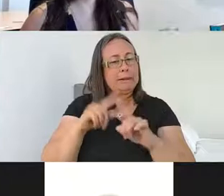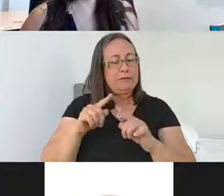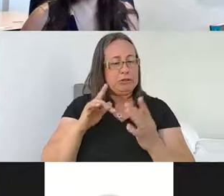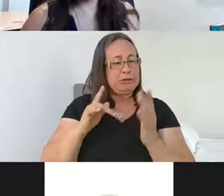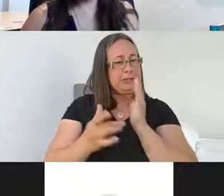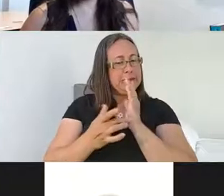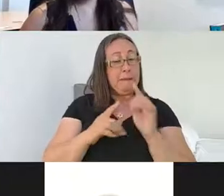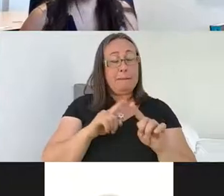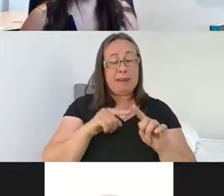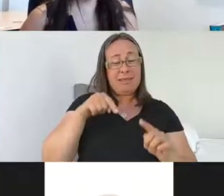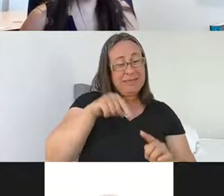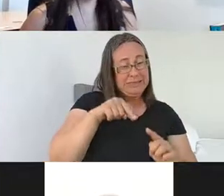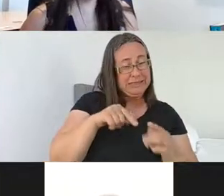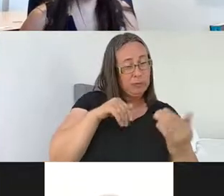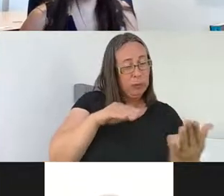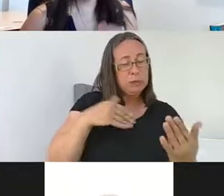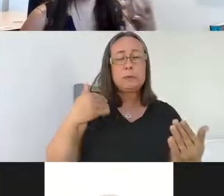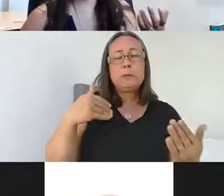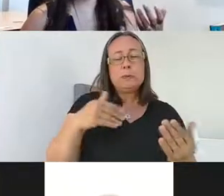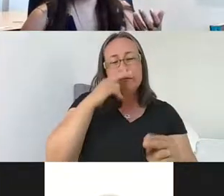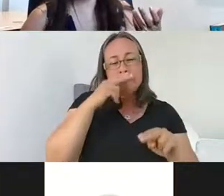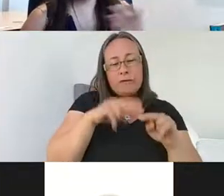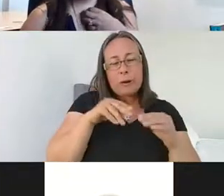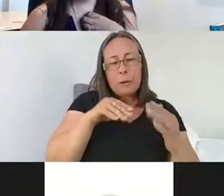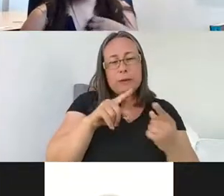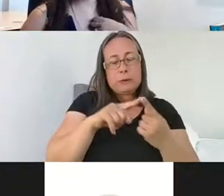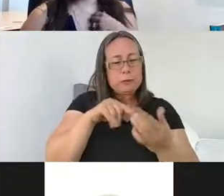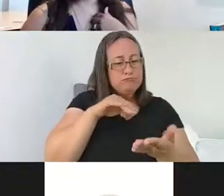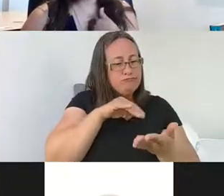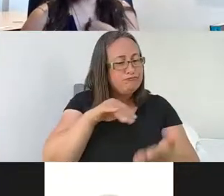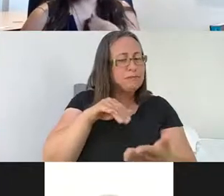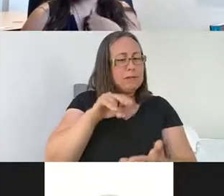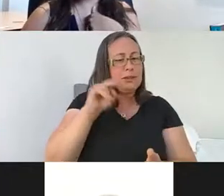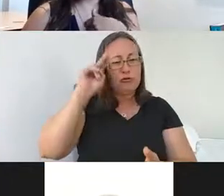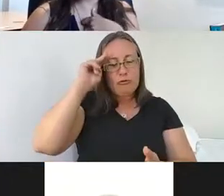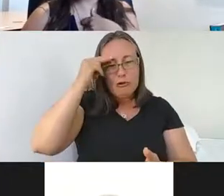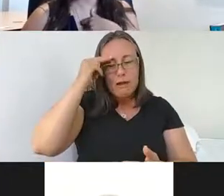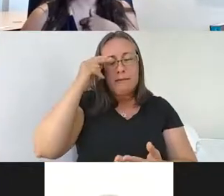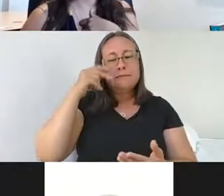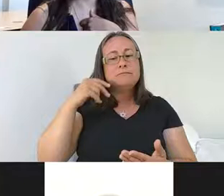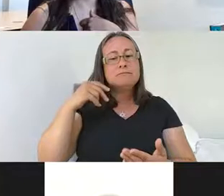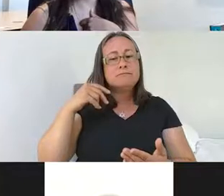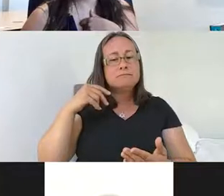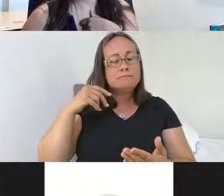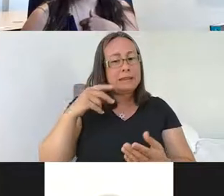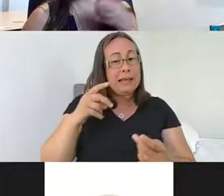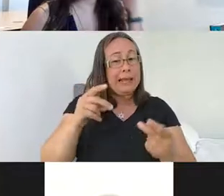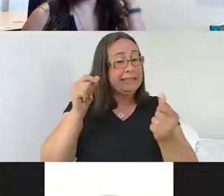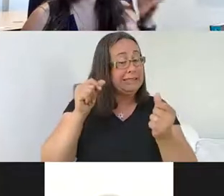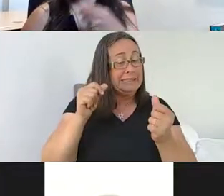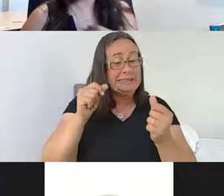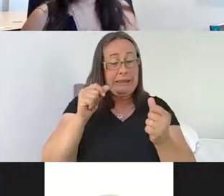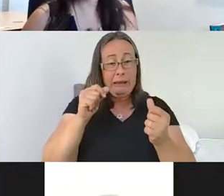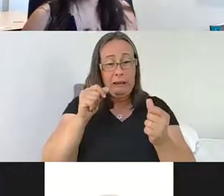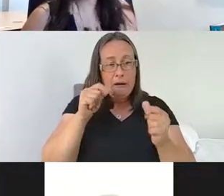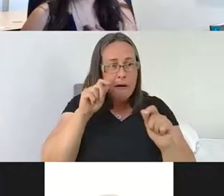fun way to study a neuron. But also, I found the kind of instant gratification that comes with it. You sign a flashlight